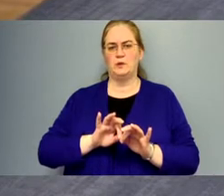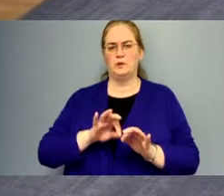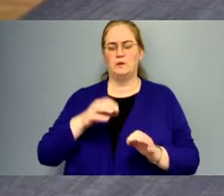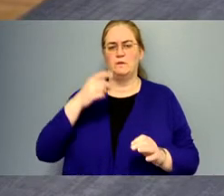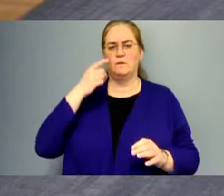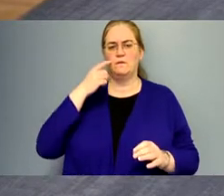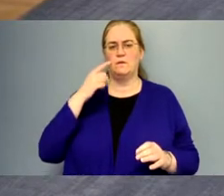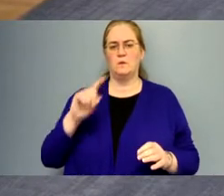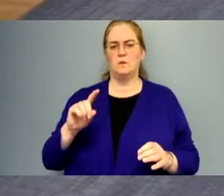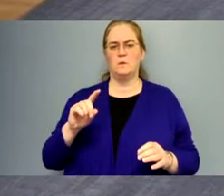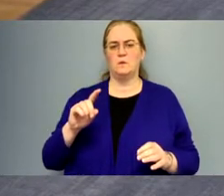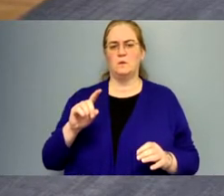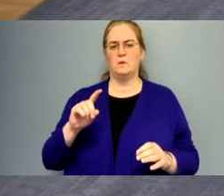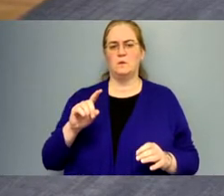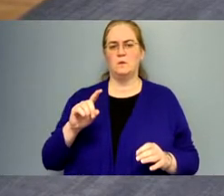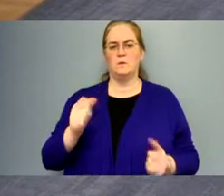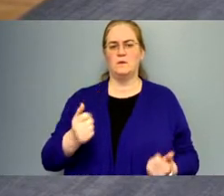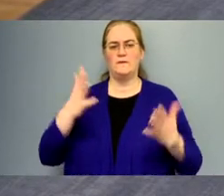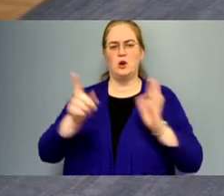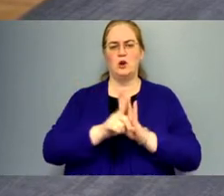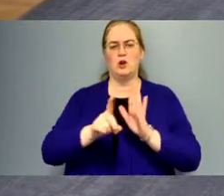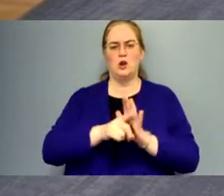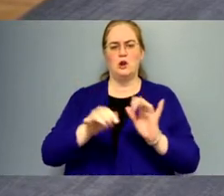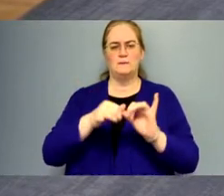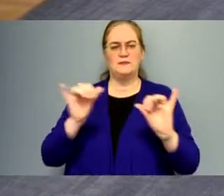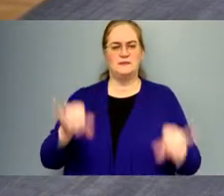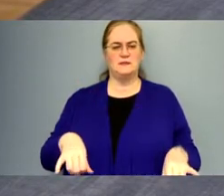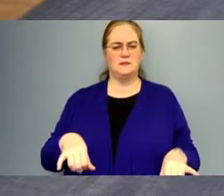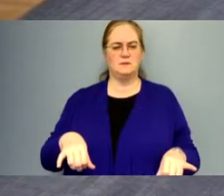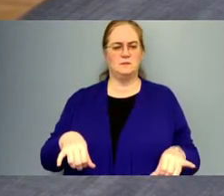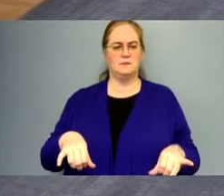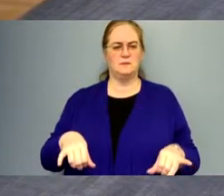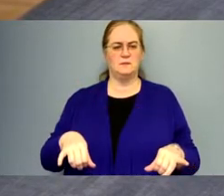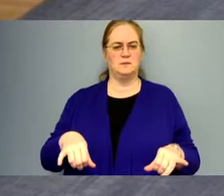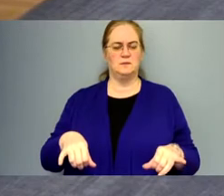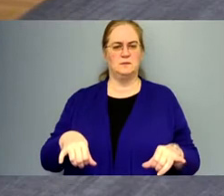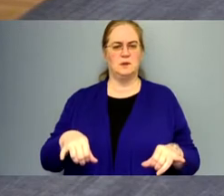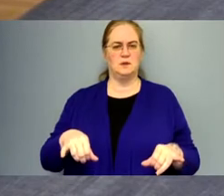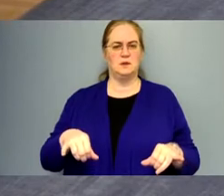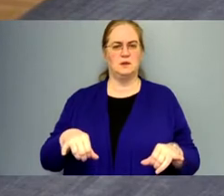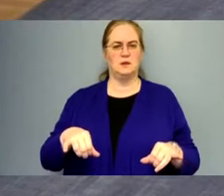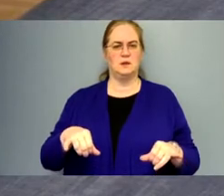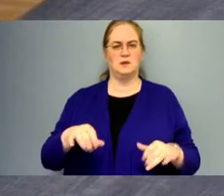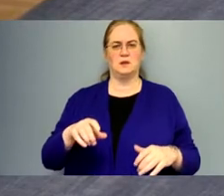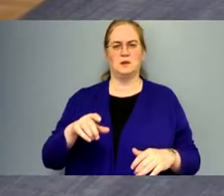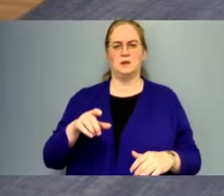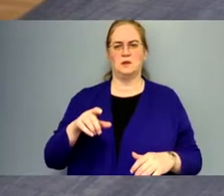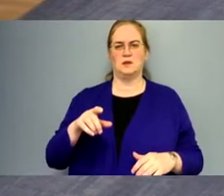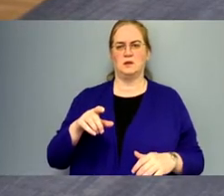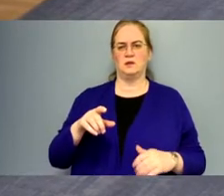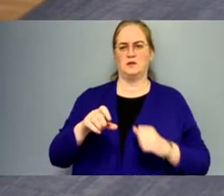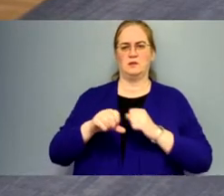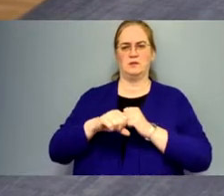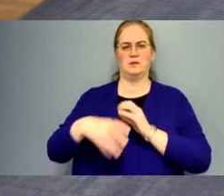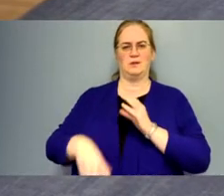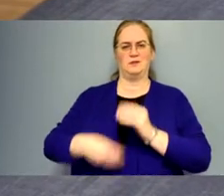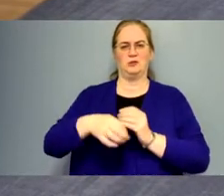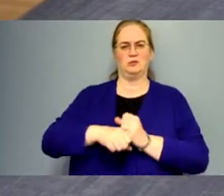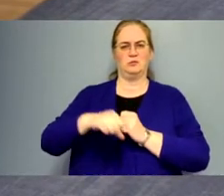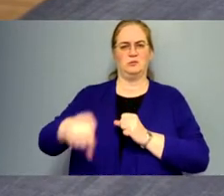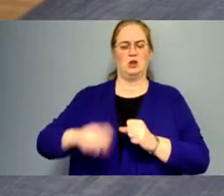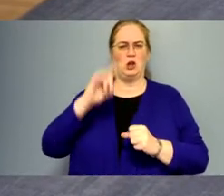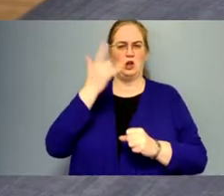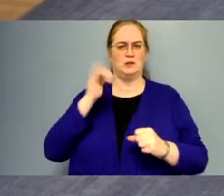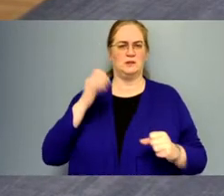the fire alarm system? Uh, a quarter of a million dollars for a year.